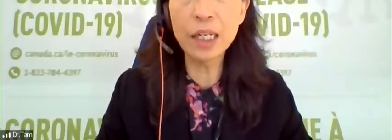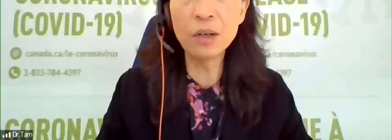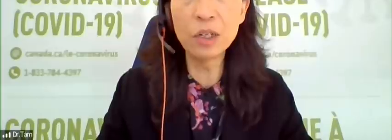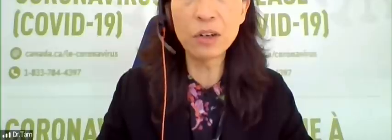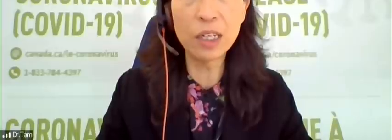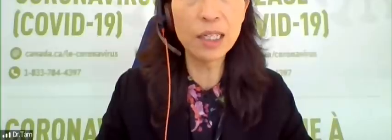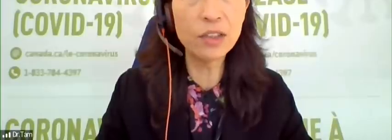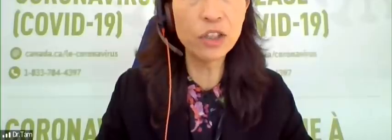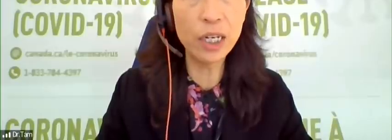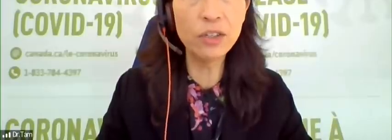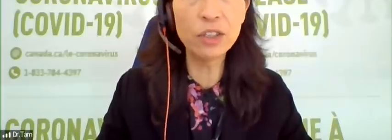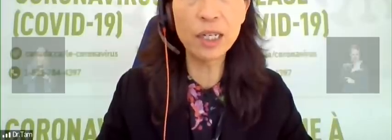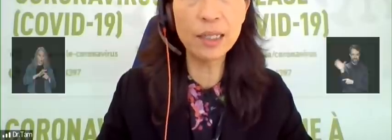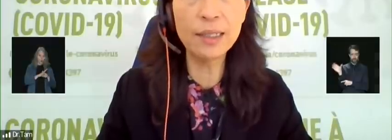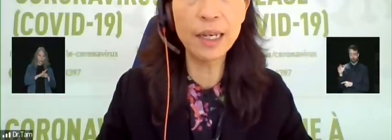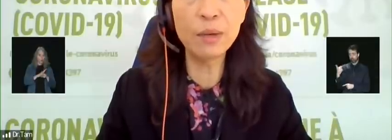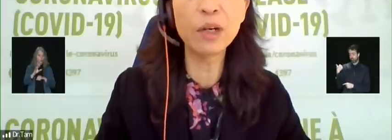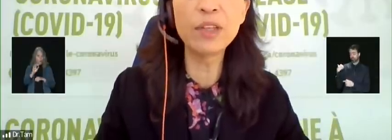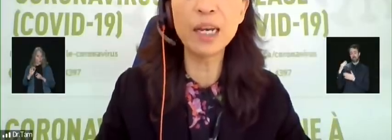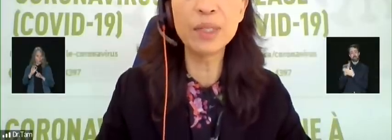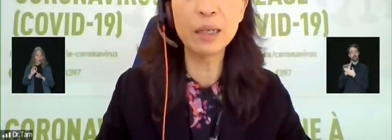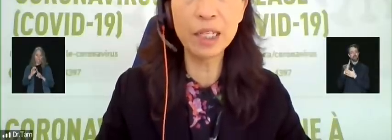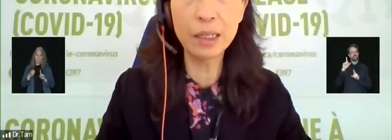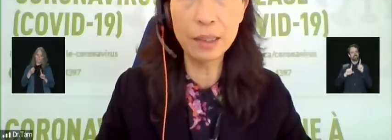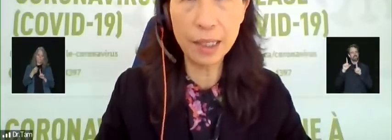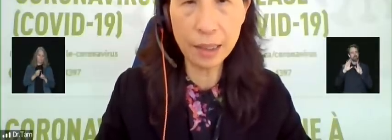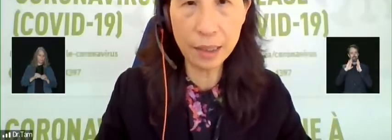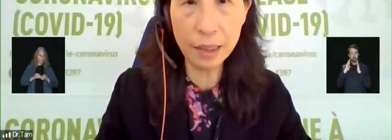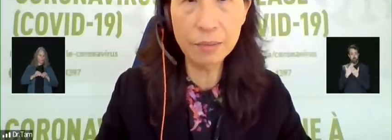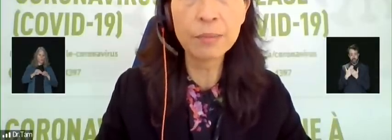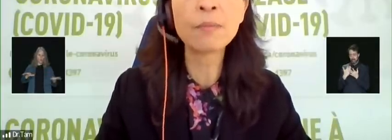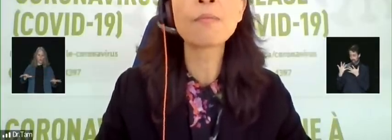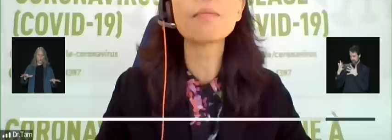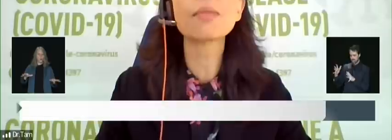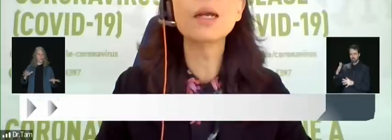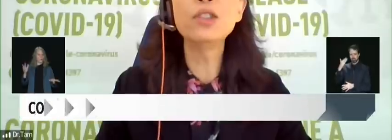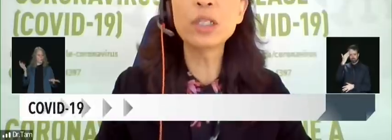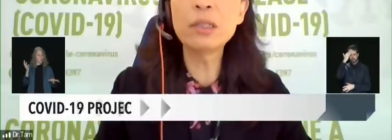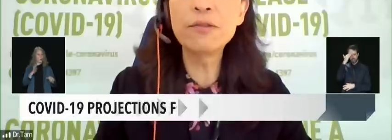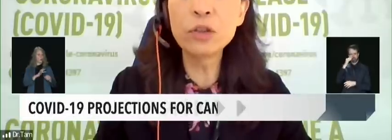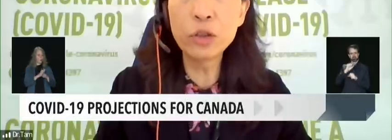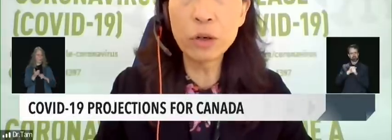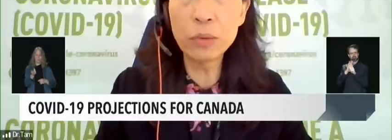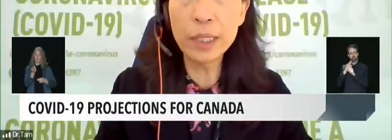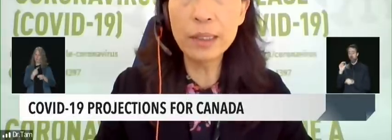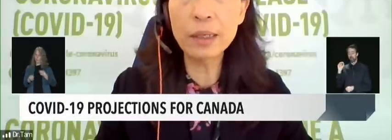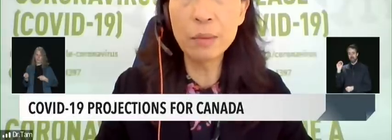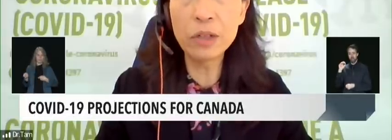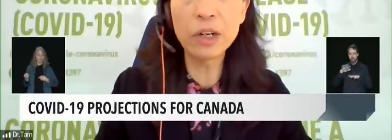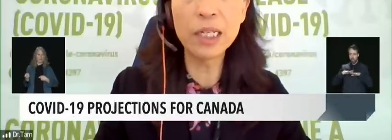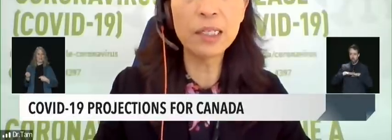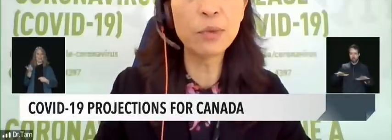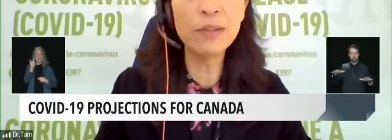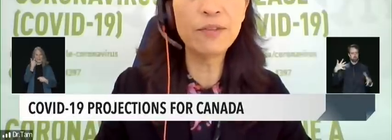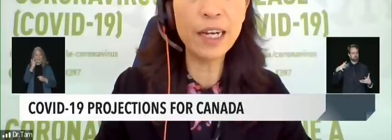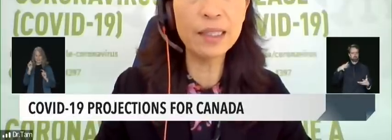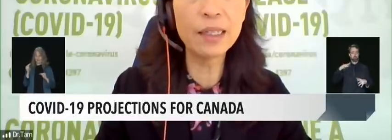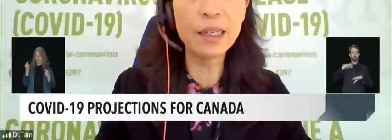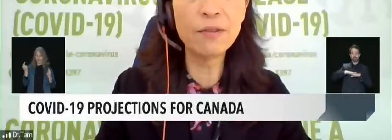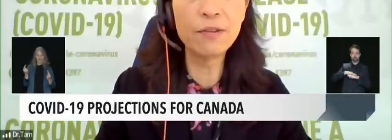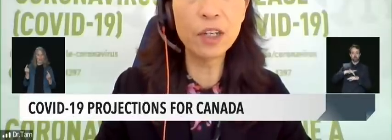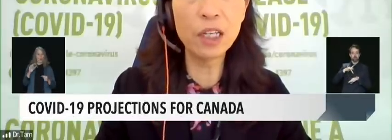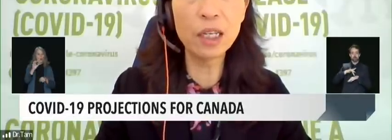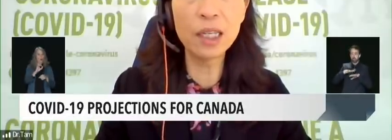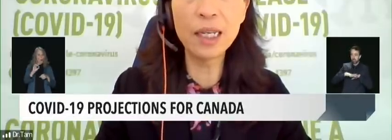how quickly Omicron has changed the landscape of the epidemic in Canada. In just a few short weeks, Omicron has spread